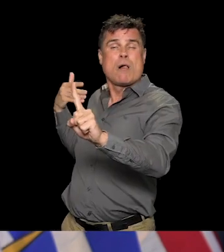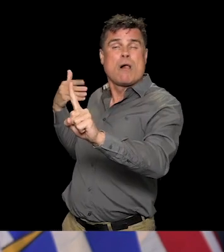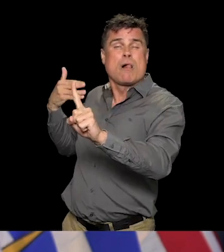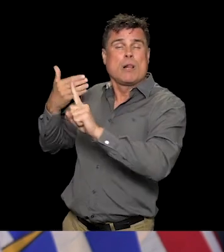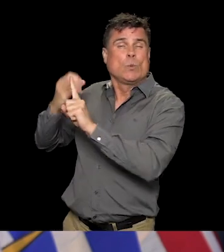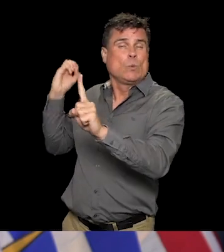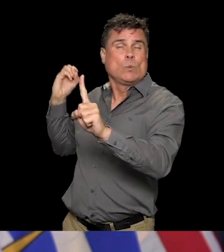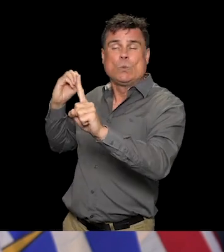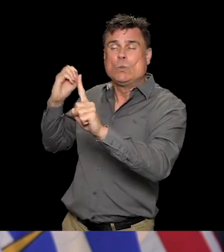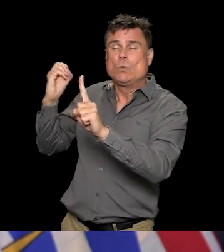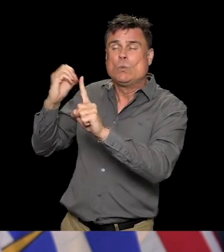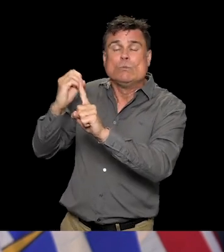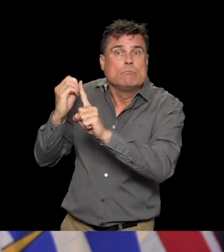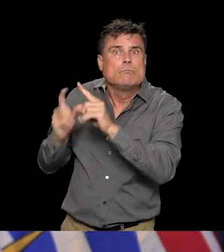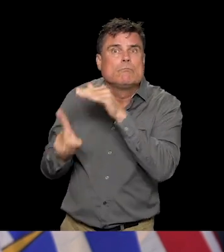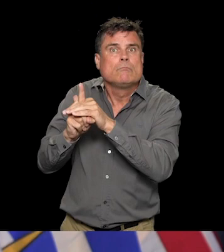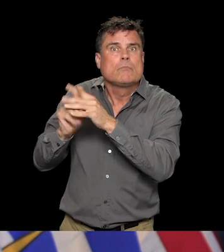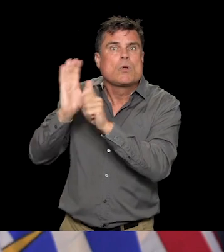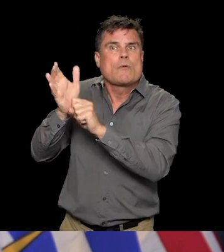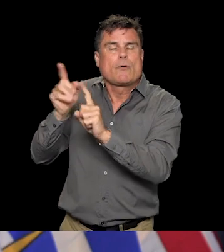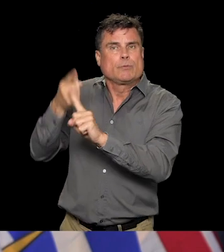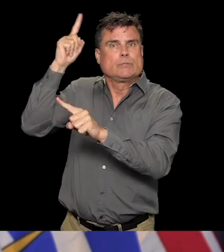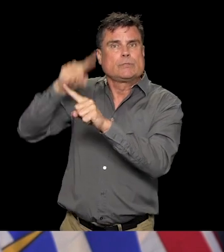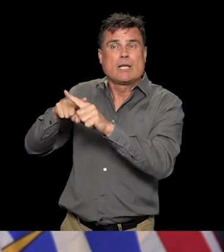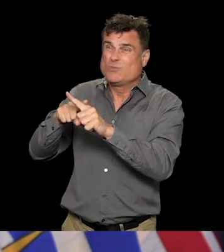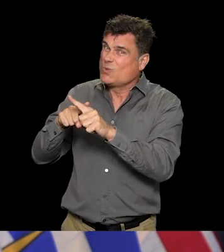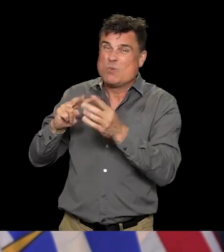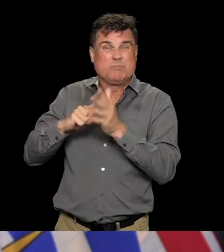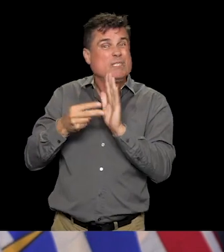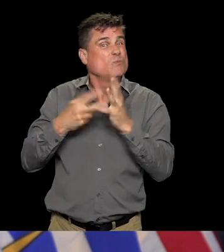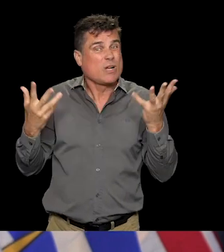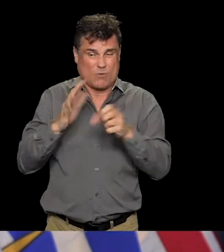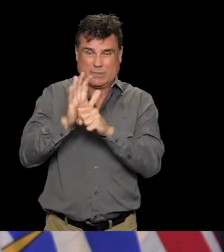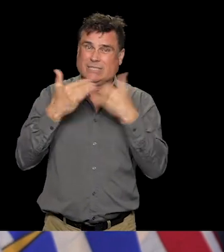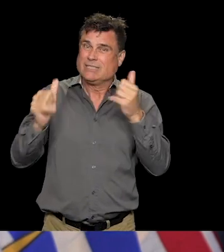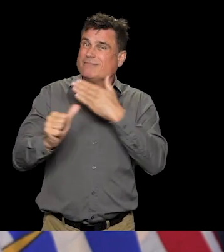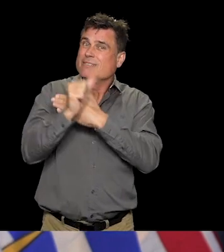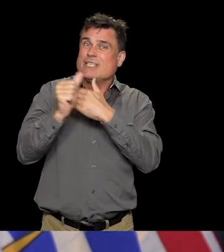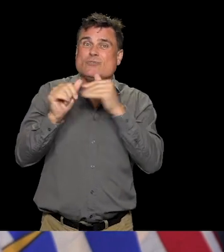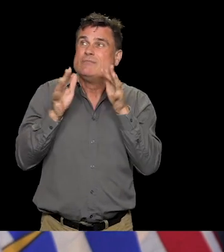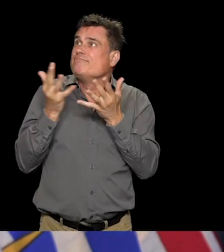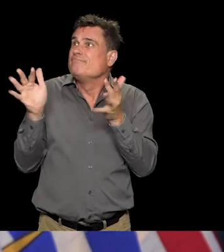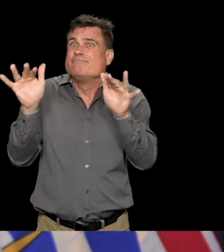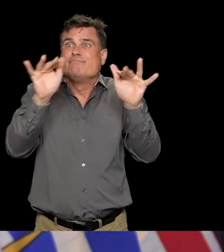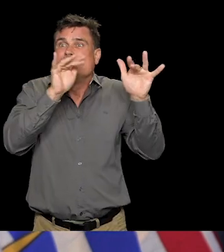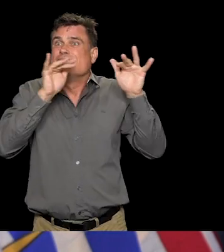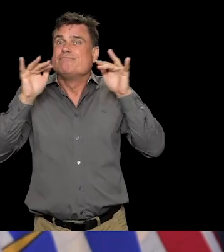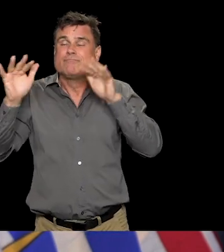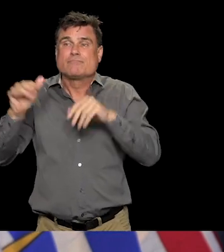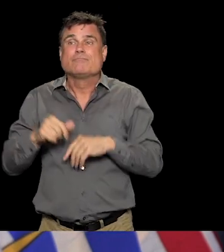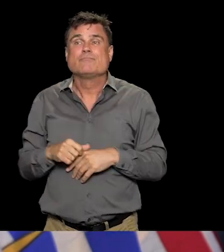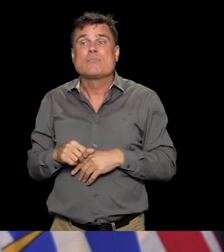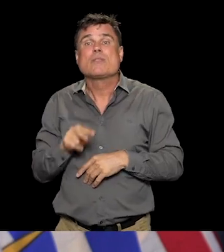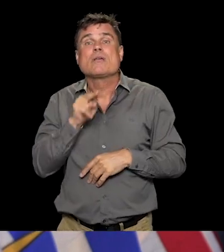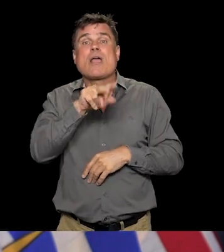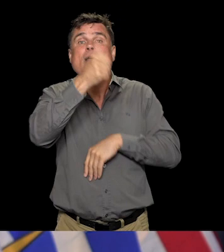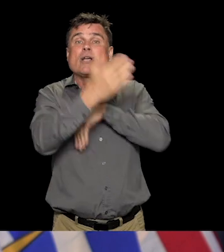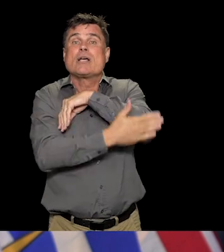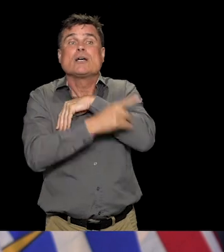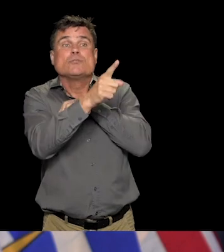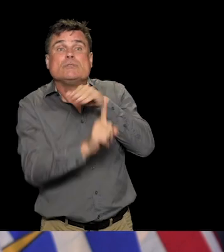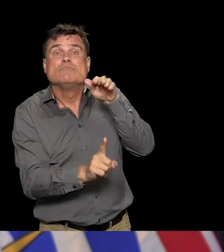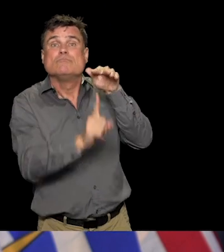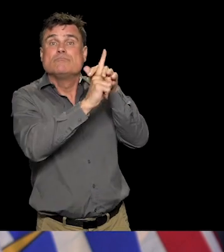several months ago that it matters to us when something like this happens in China. It matters to us when something